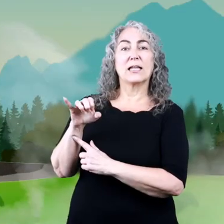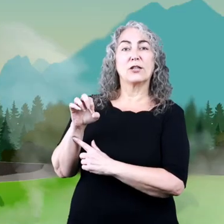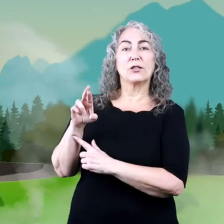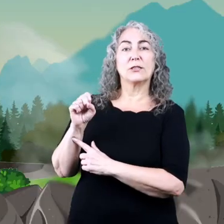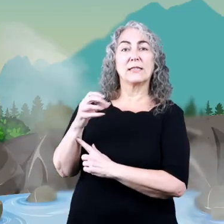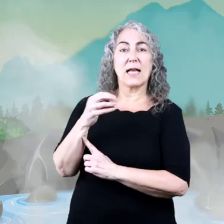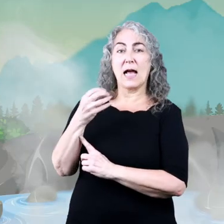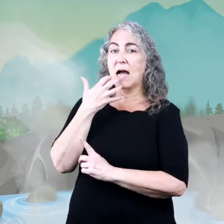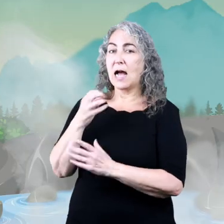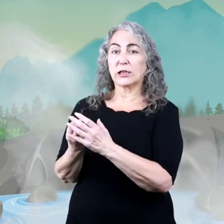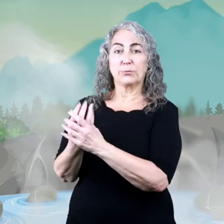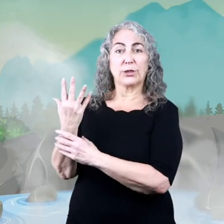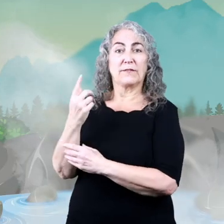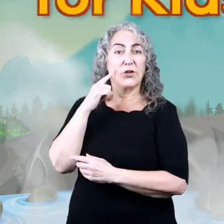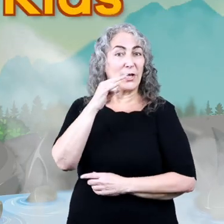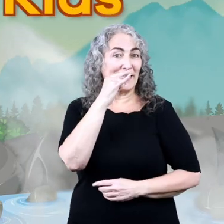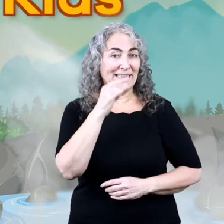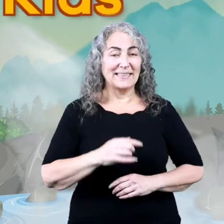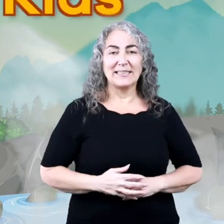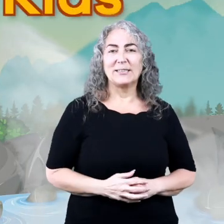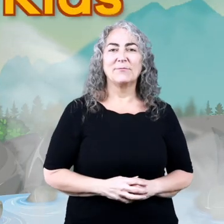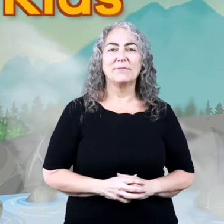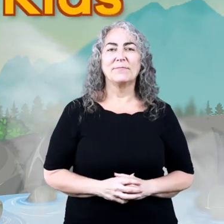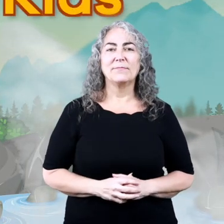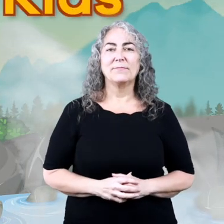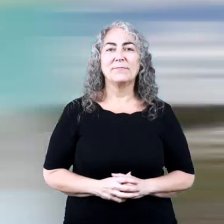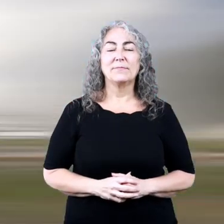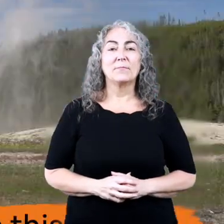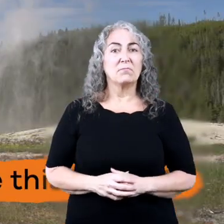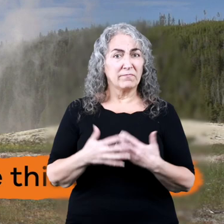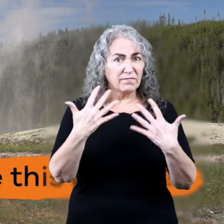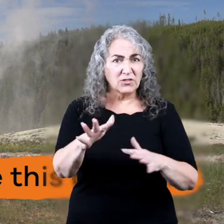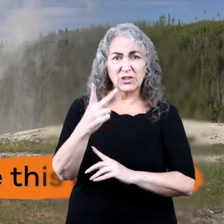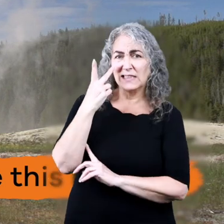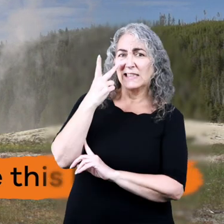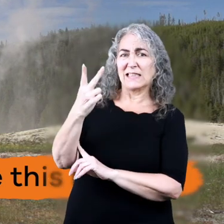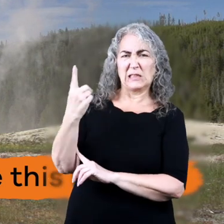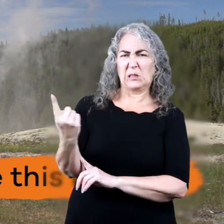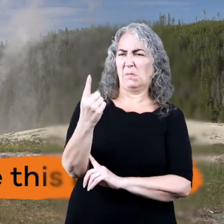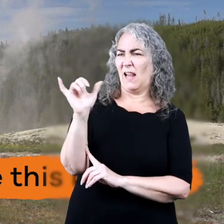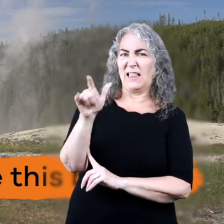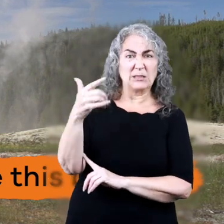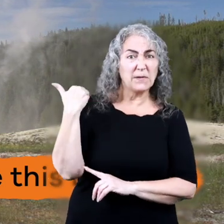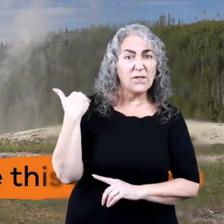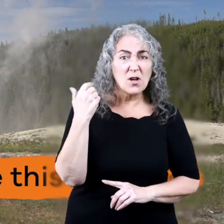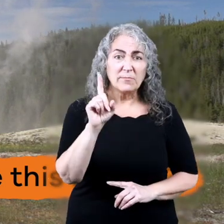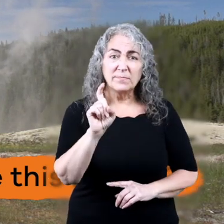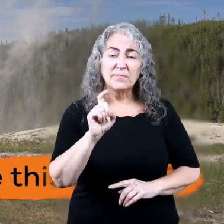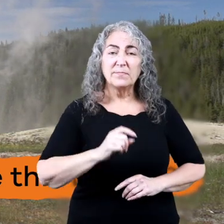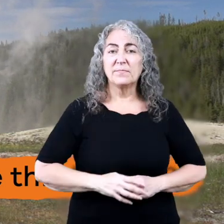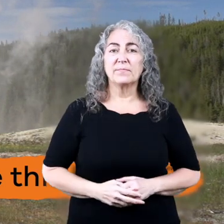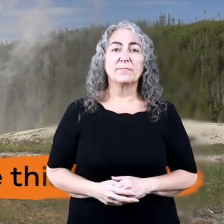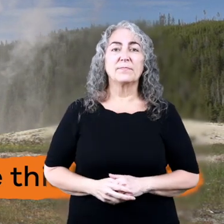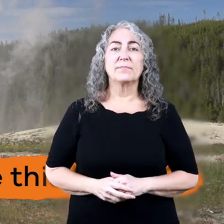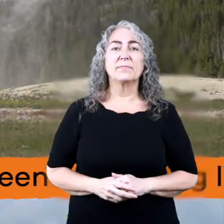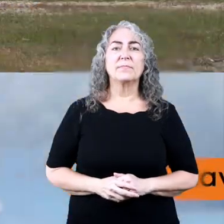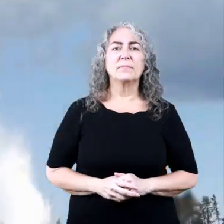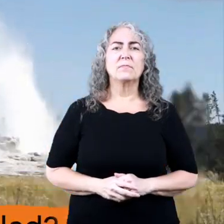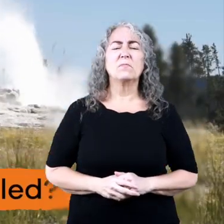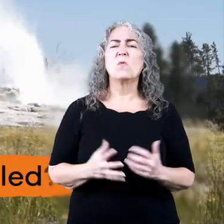Geysers and Hot Springs for Kids Have you ever seen something like this before?